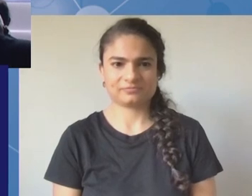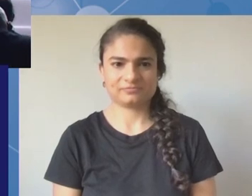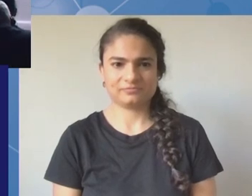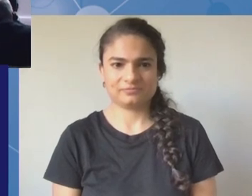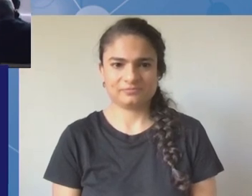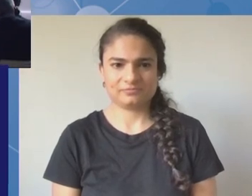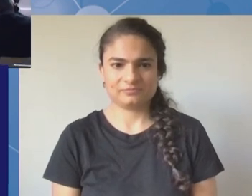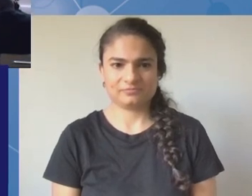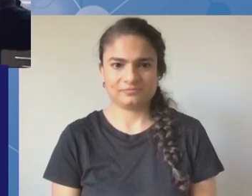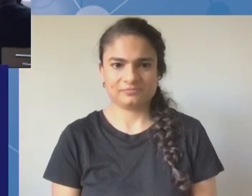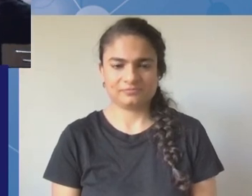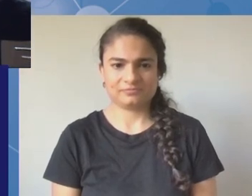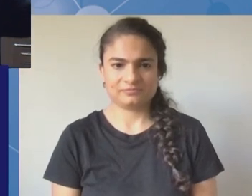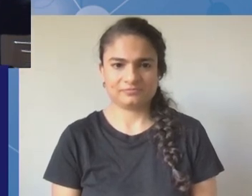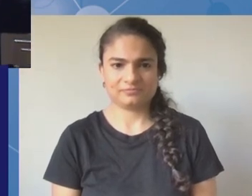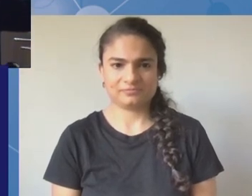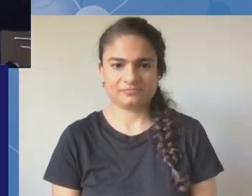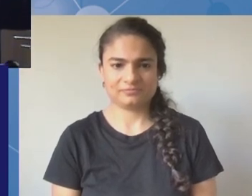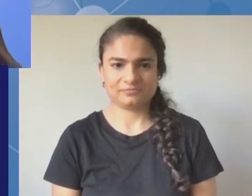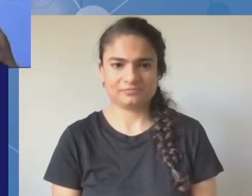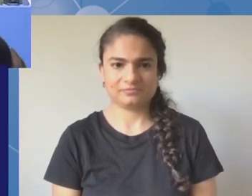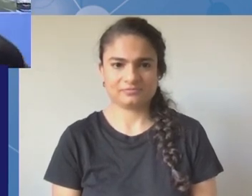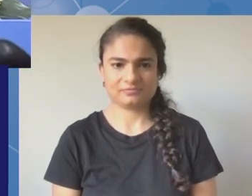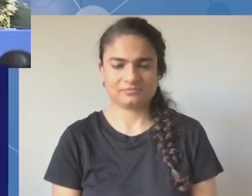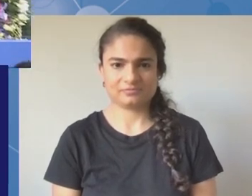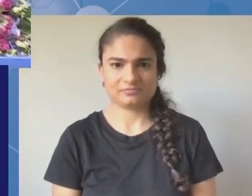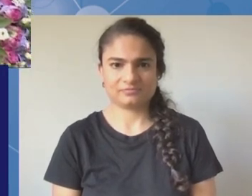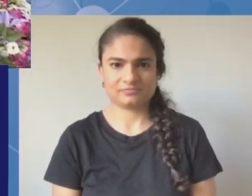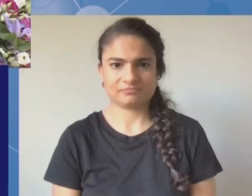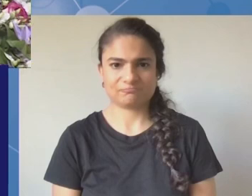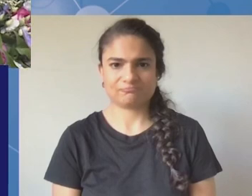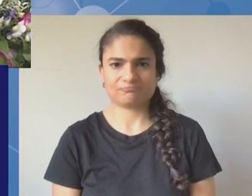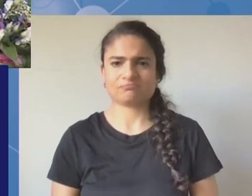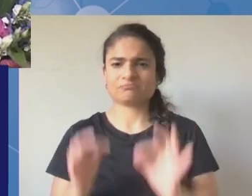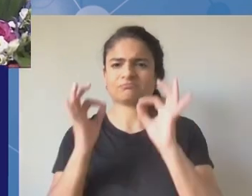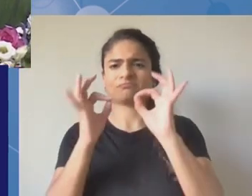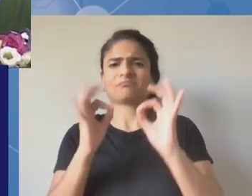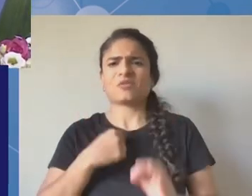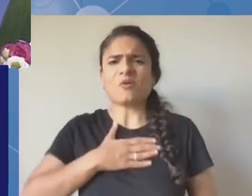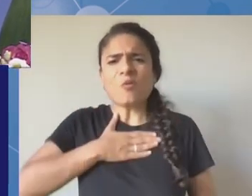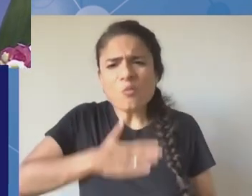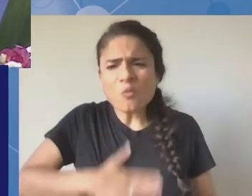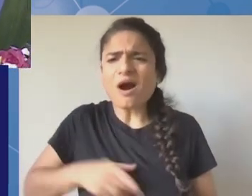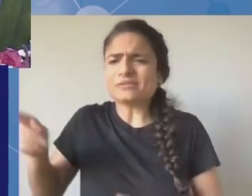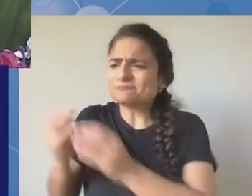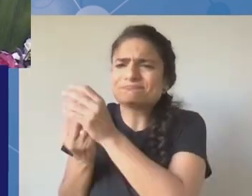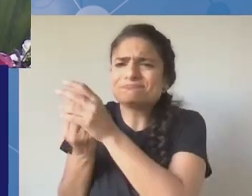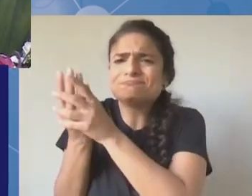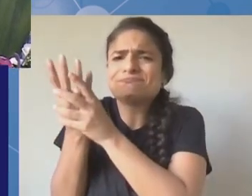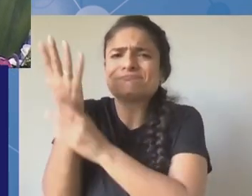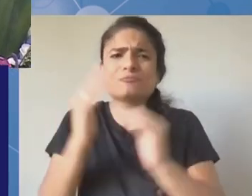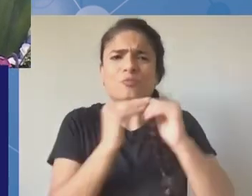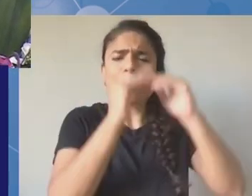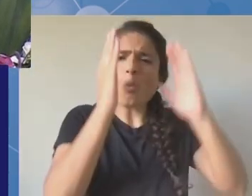i wish i could take these flowers home with me and christopher it was a pleasure you were fantastic you were charming you were